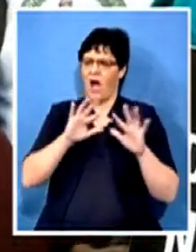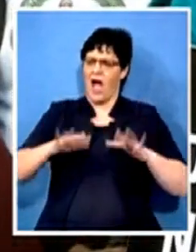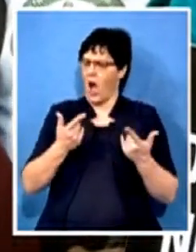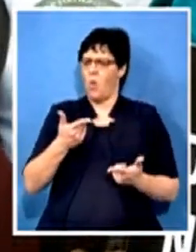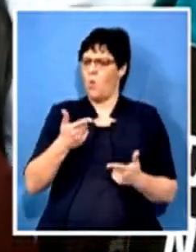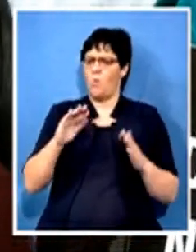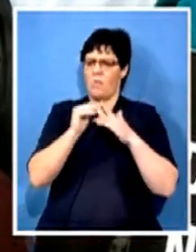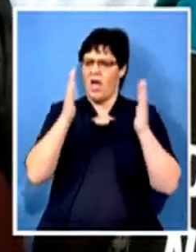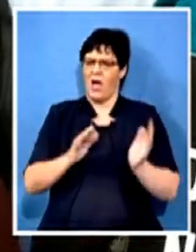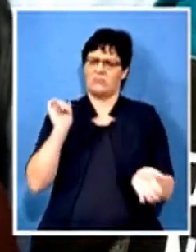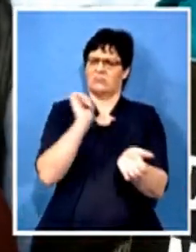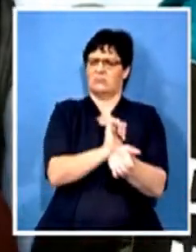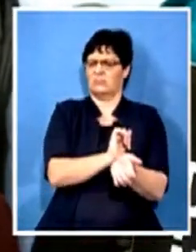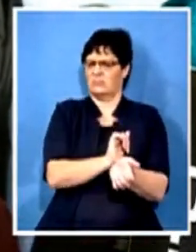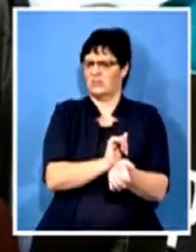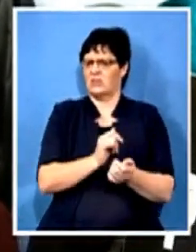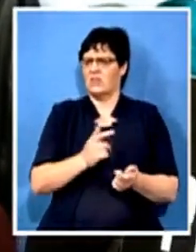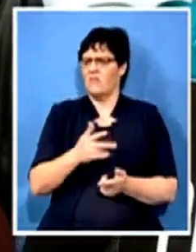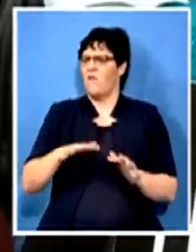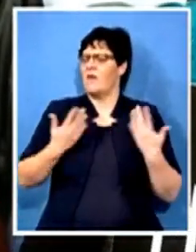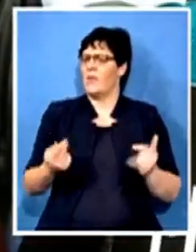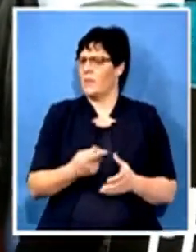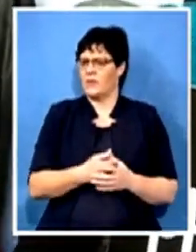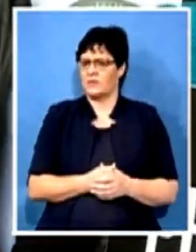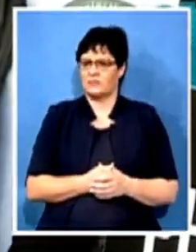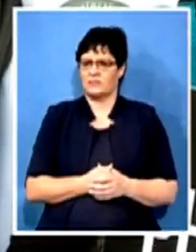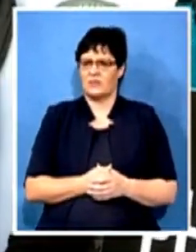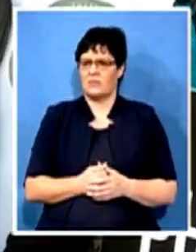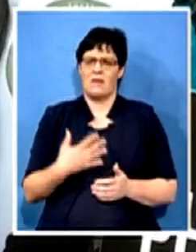a state of the maintained,